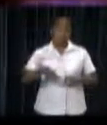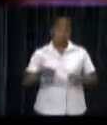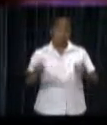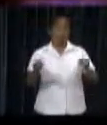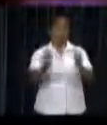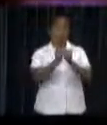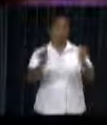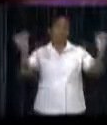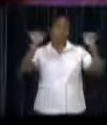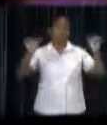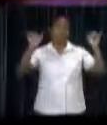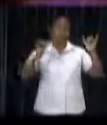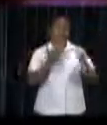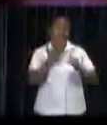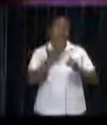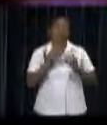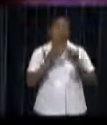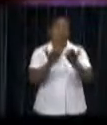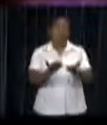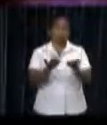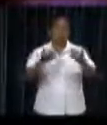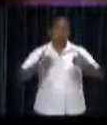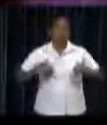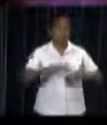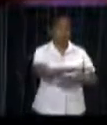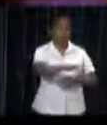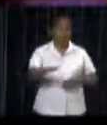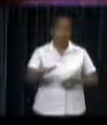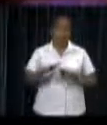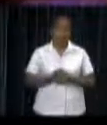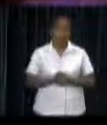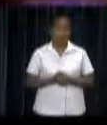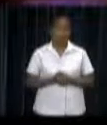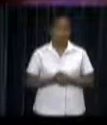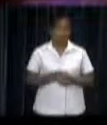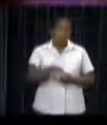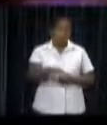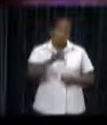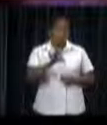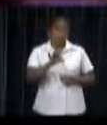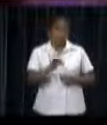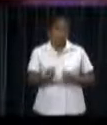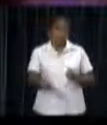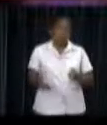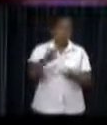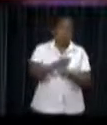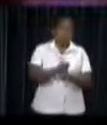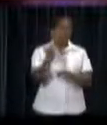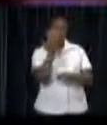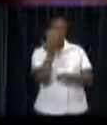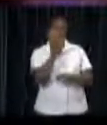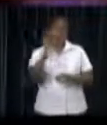people. Kerstin wanted this anniversary to be a special celebration by giving something back to the